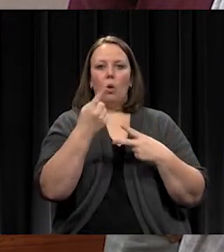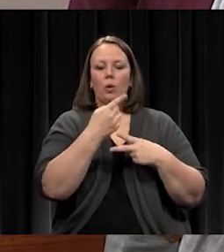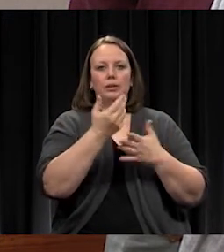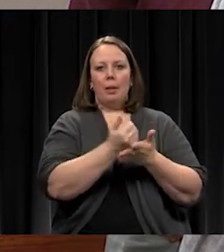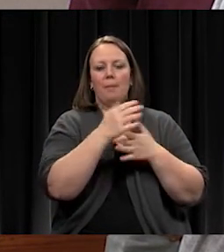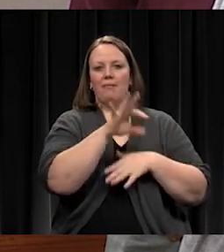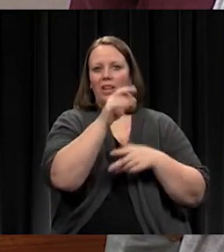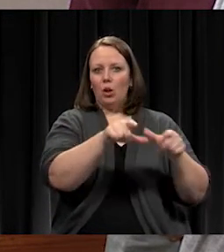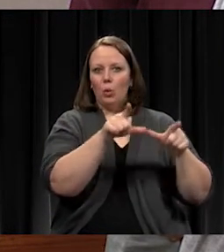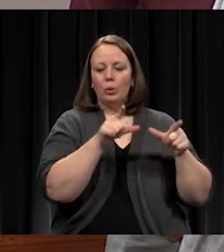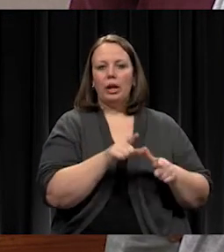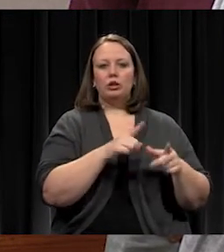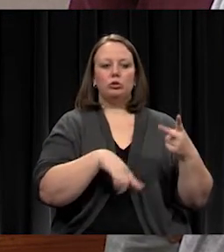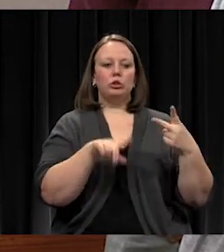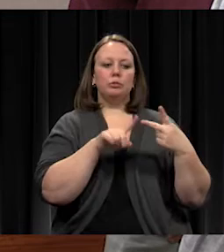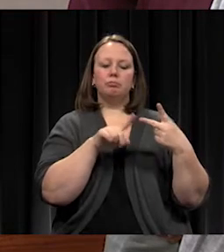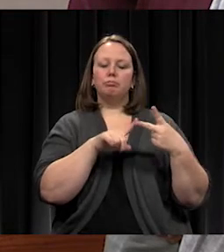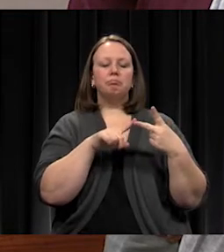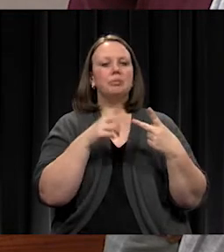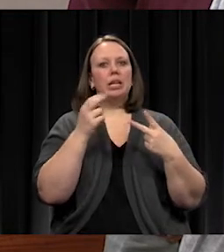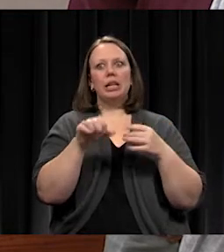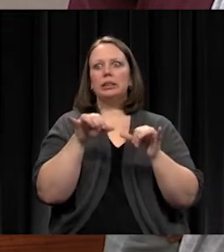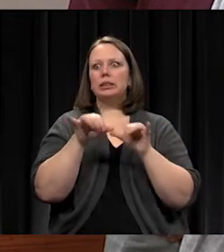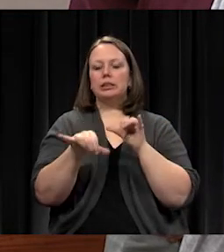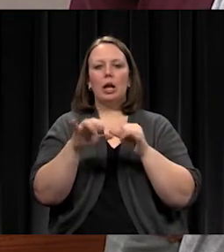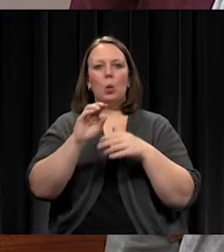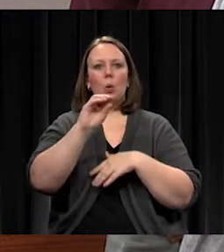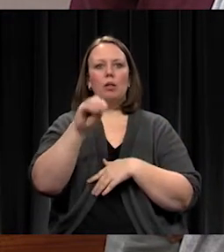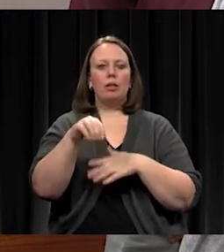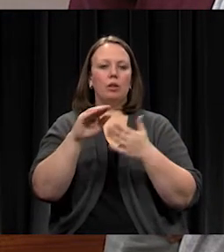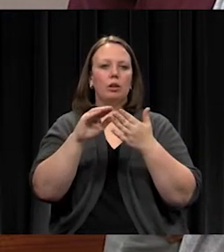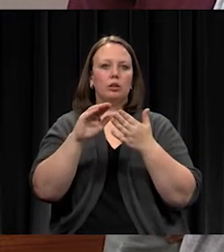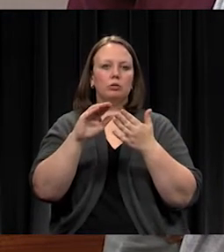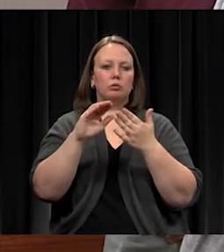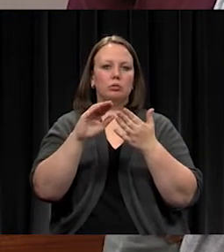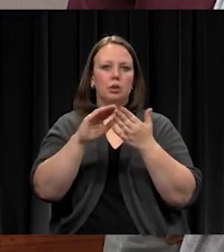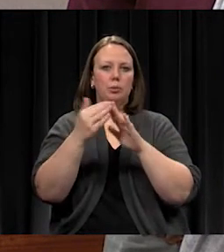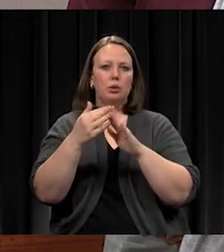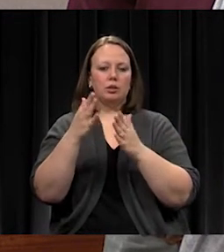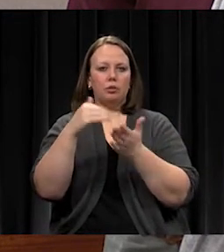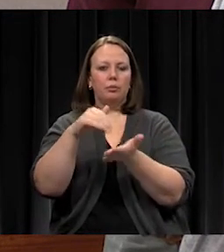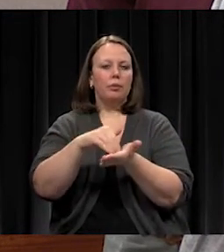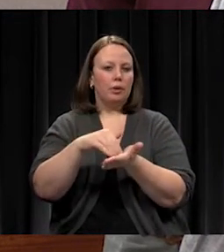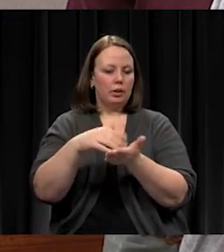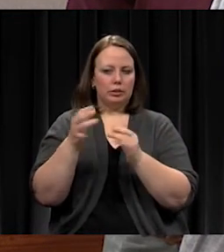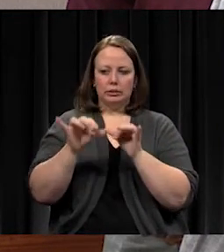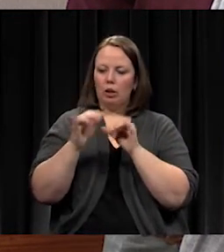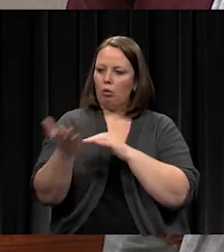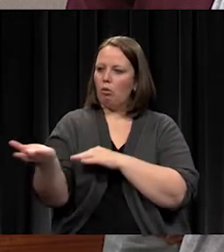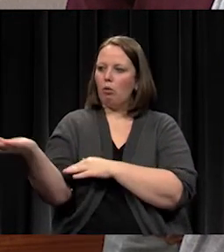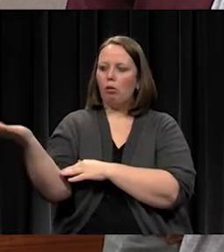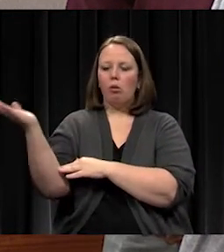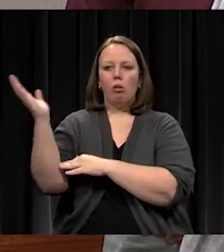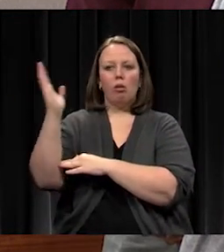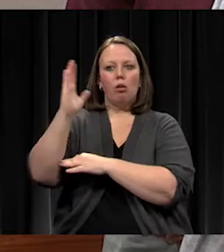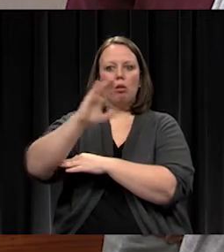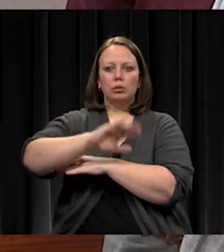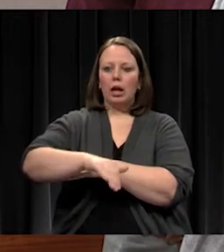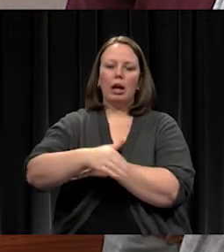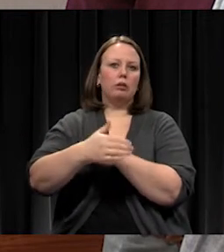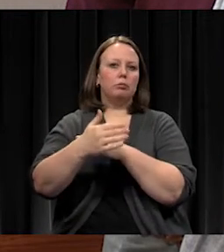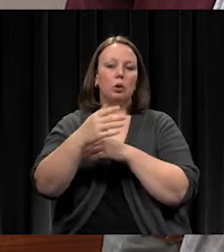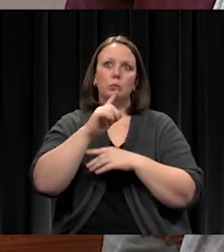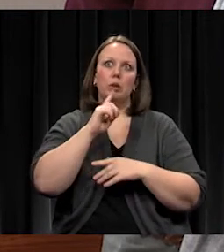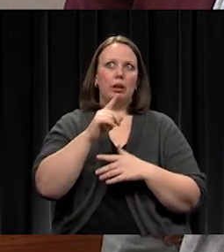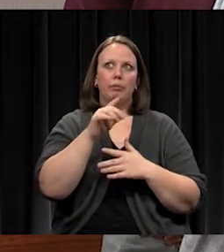sunrise, stays all day while we set up, stays all night with us, and is out there half of the day on Saturday. He's probably there a good 36